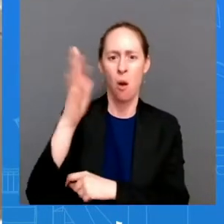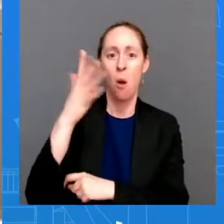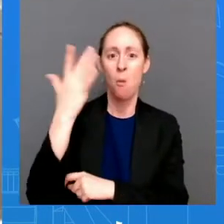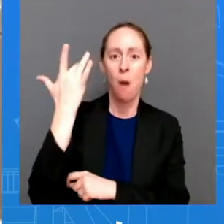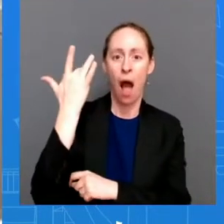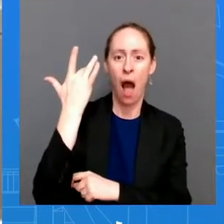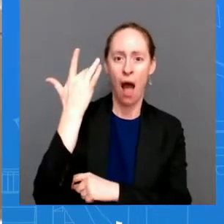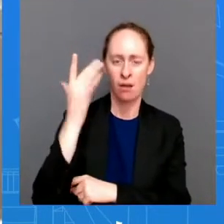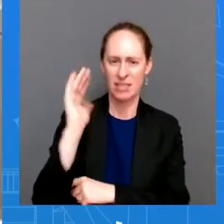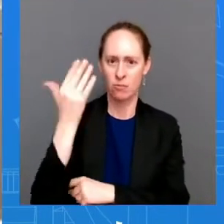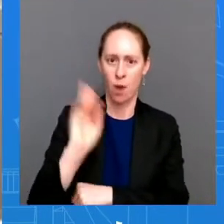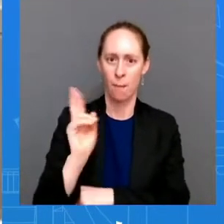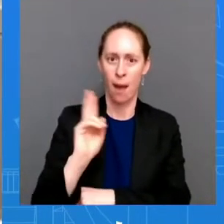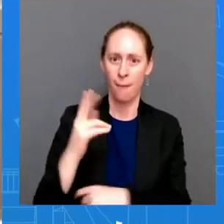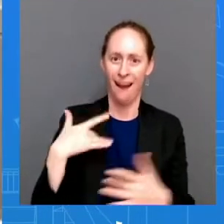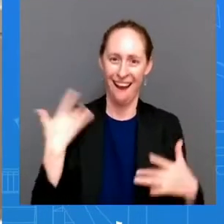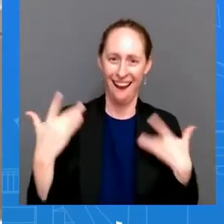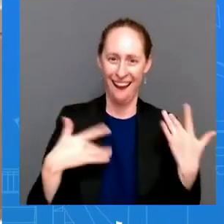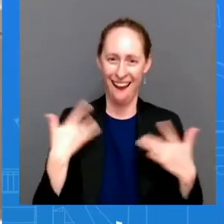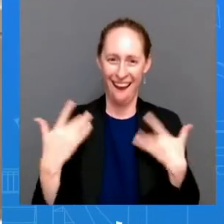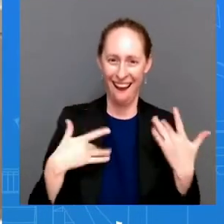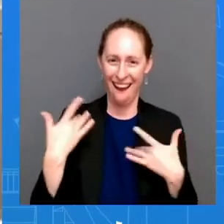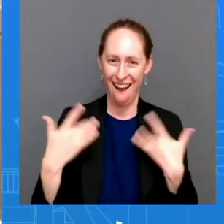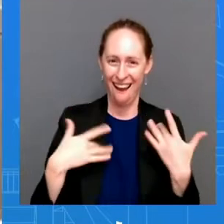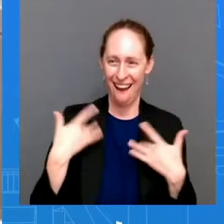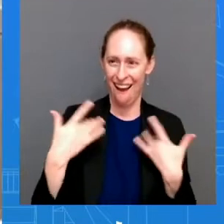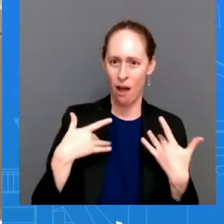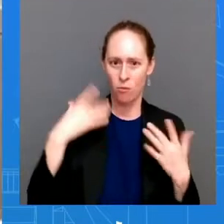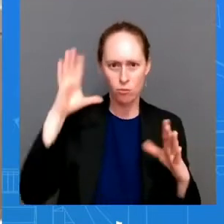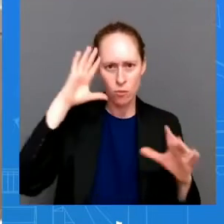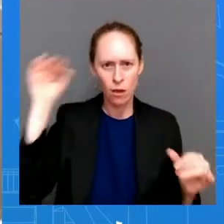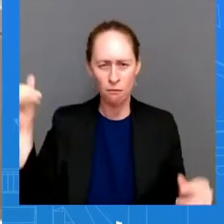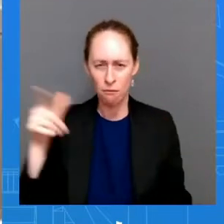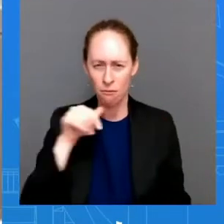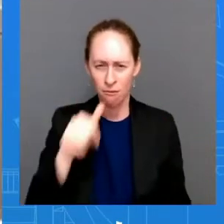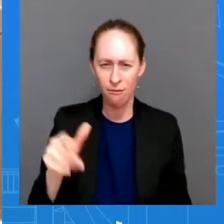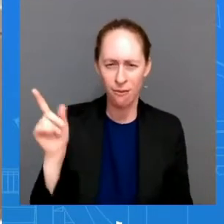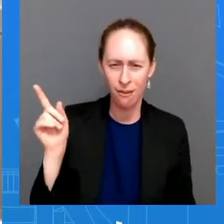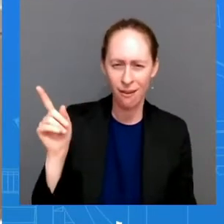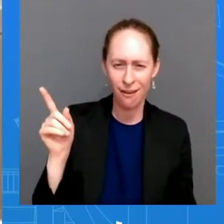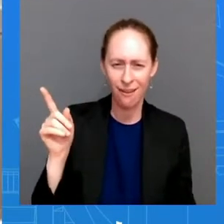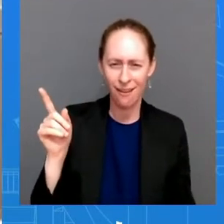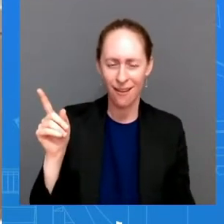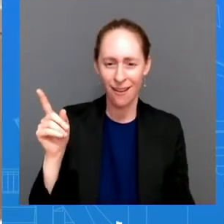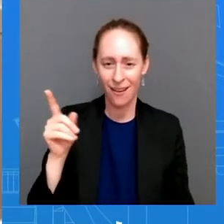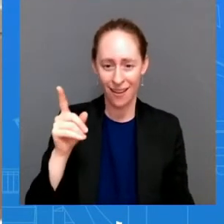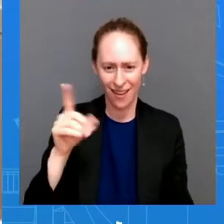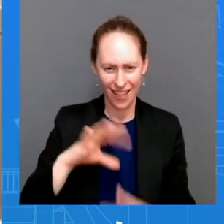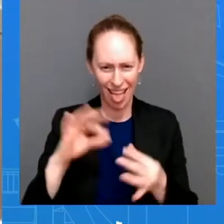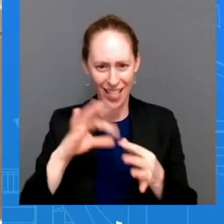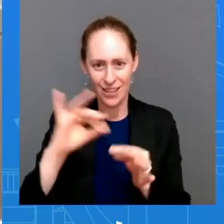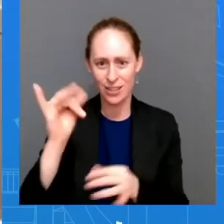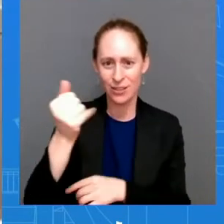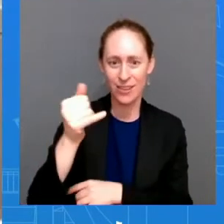do i have do they have jazz hands you said jazz they were feeling jazz we can have our hill team check